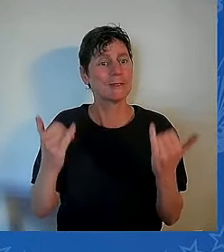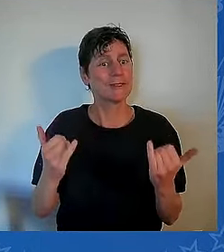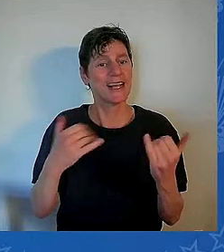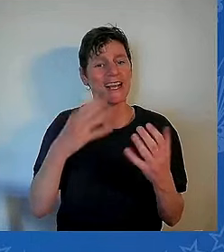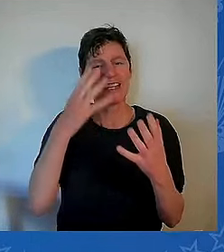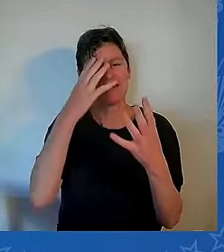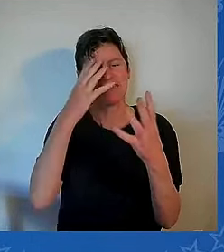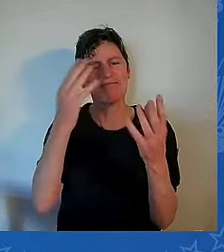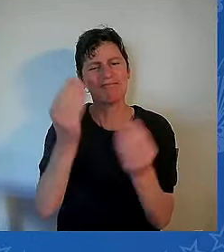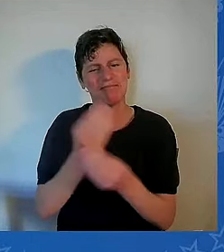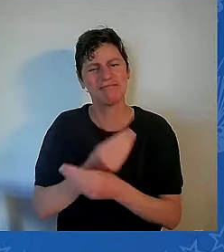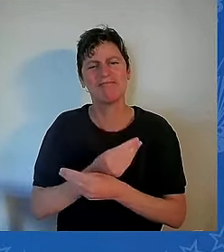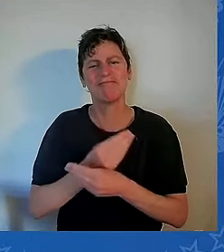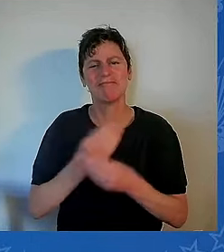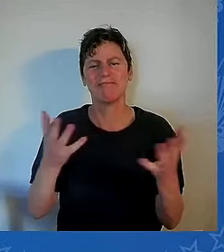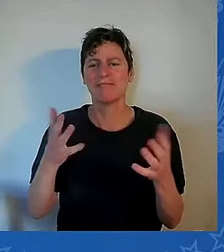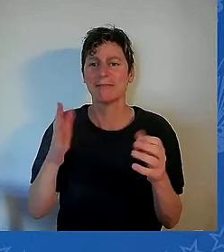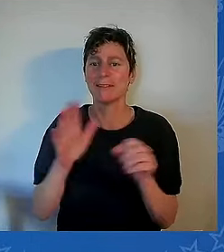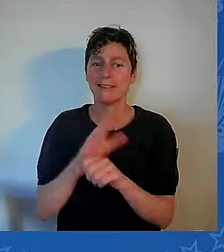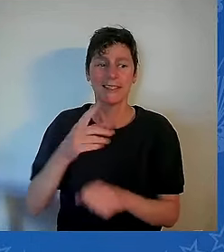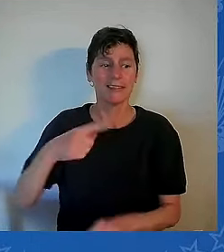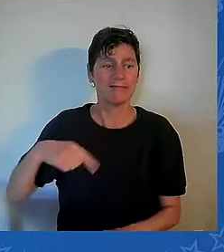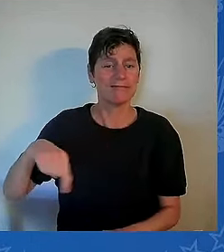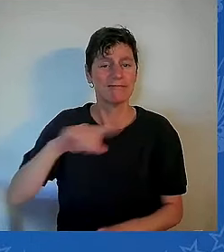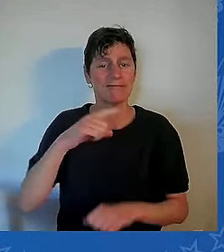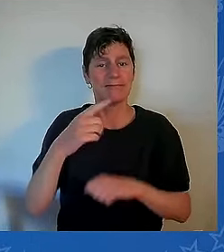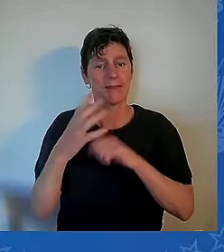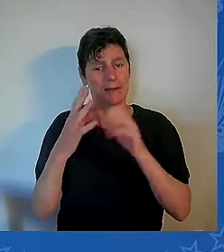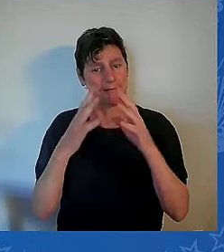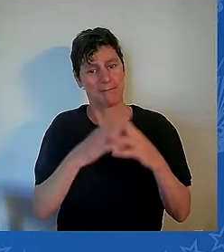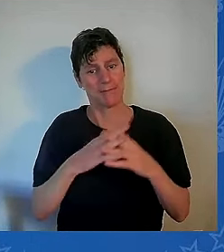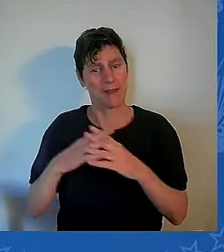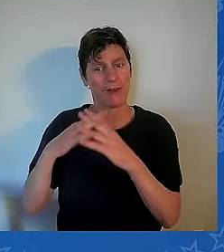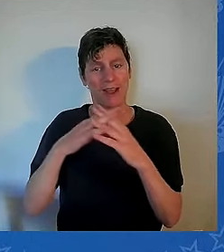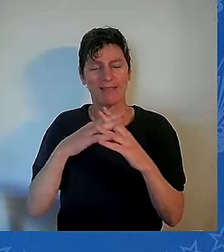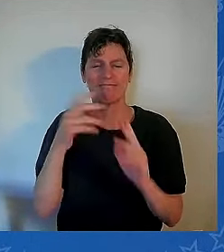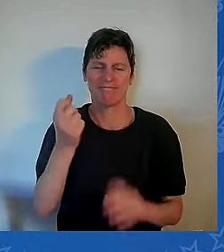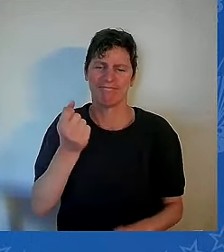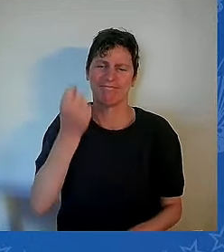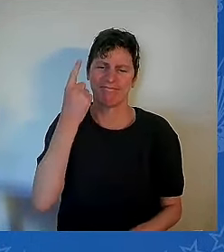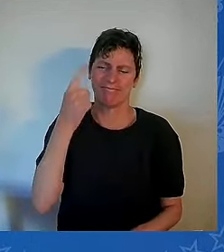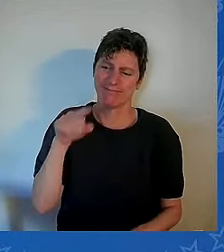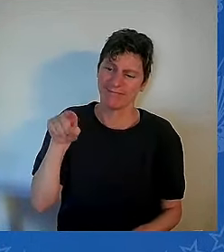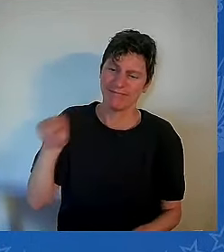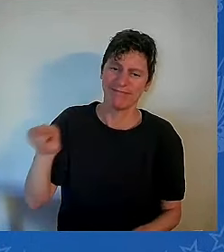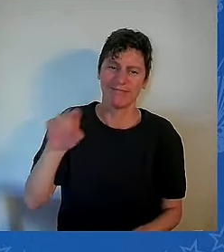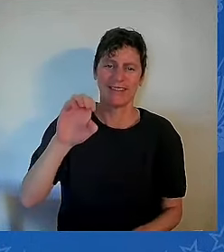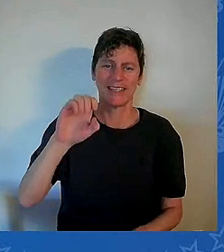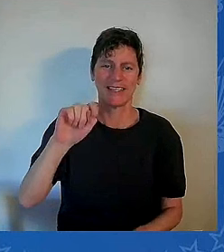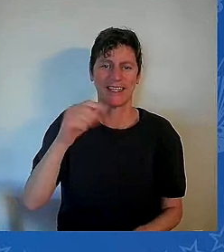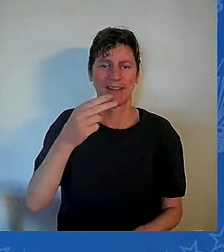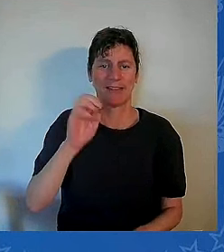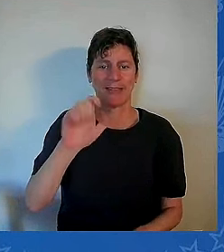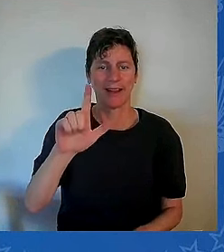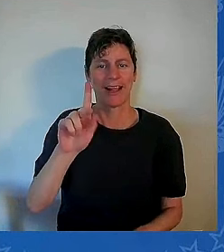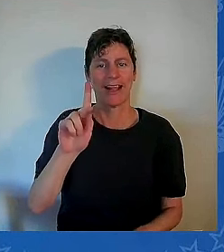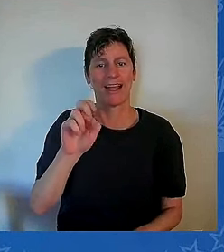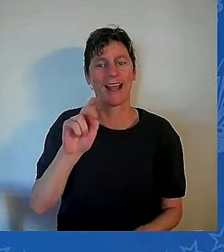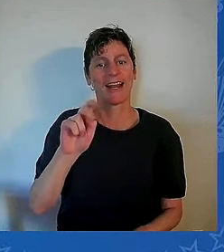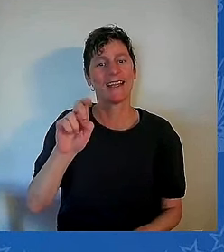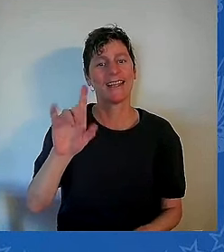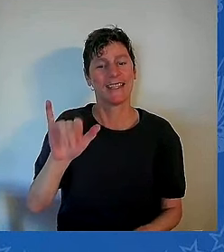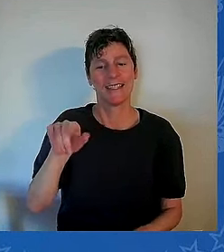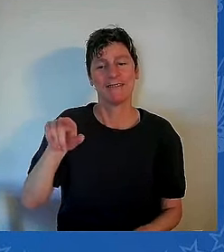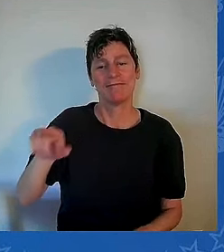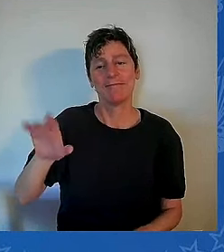To the Kennedy family — presumptuous of me to say this, it may sound inappropriate,